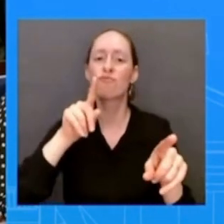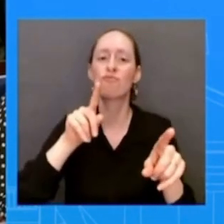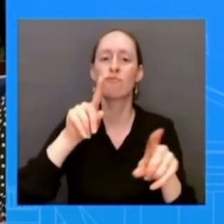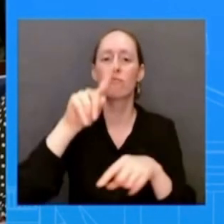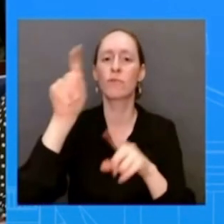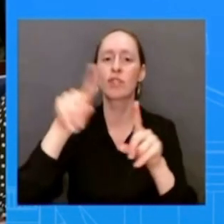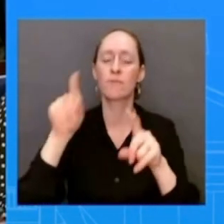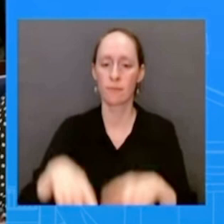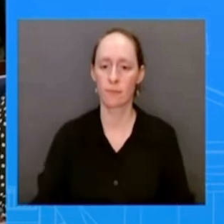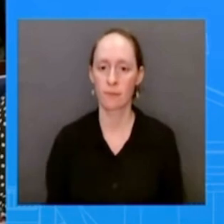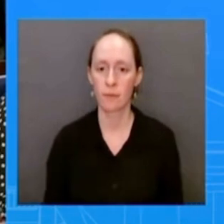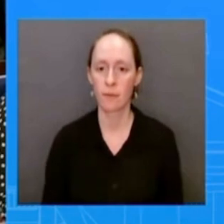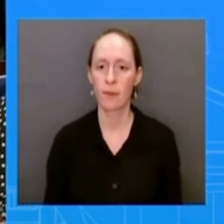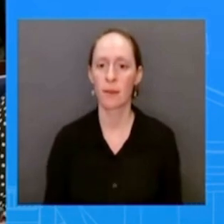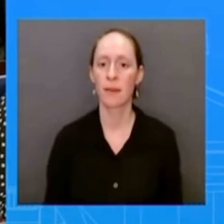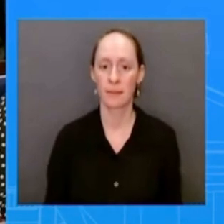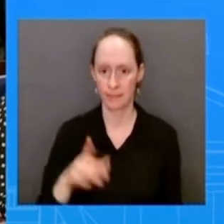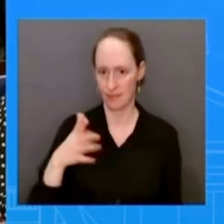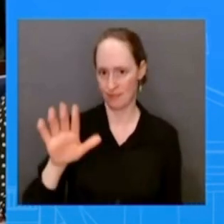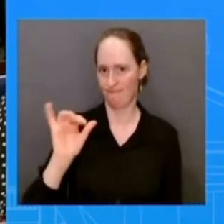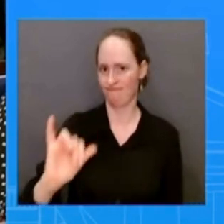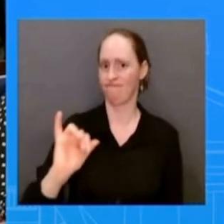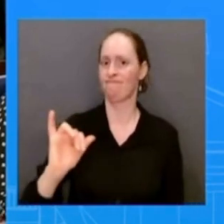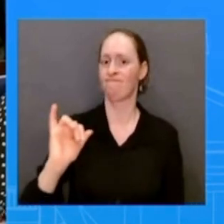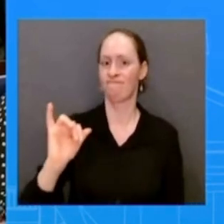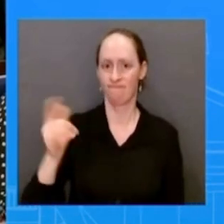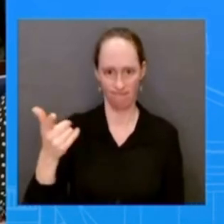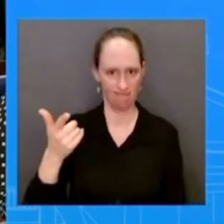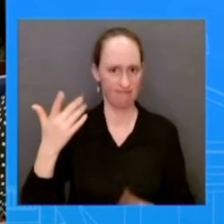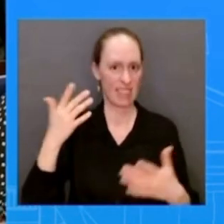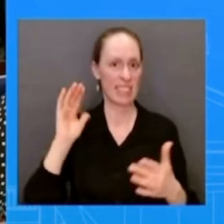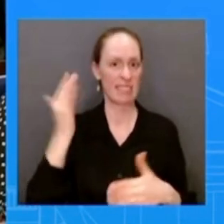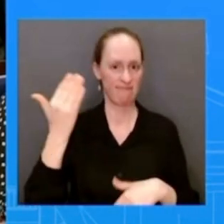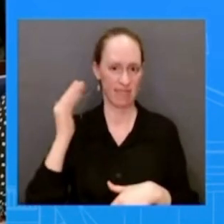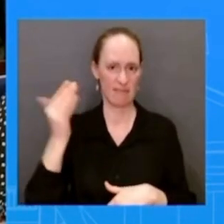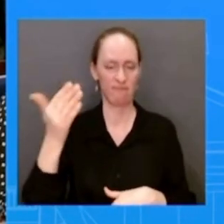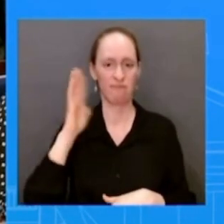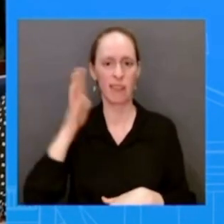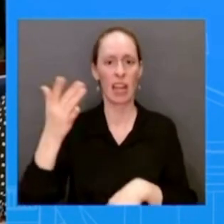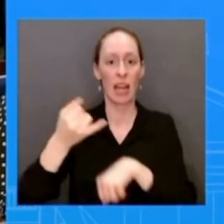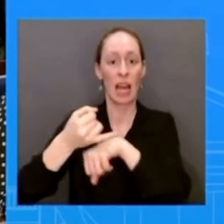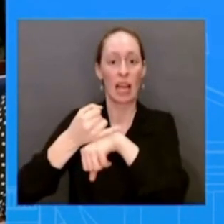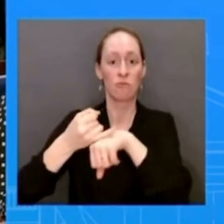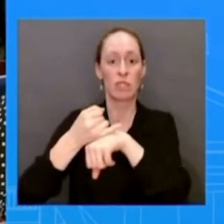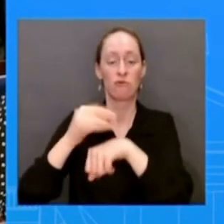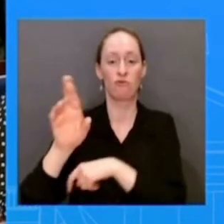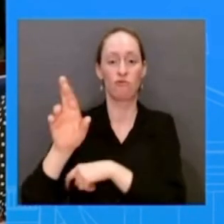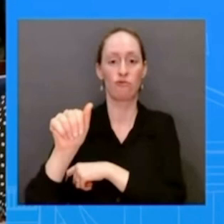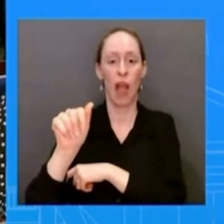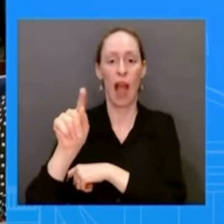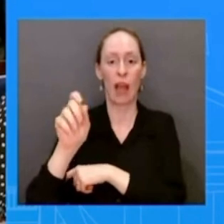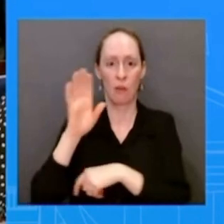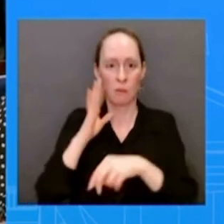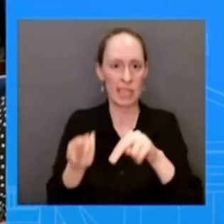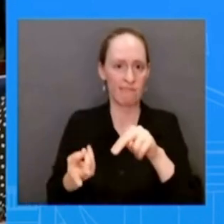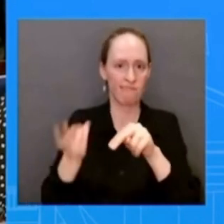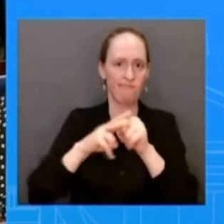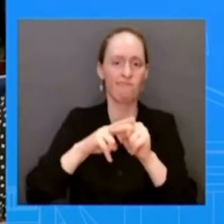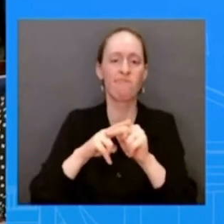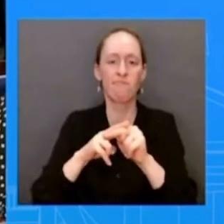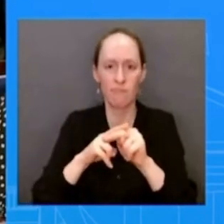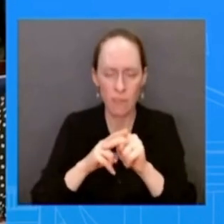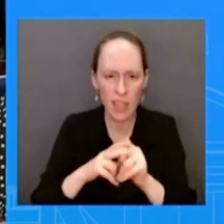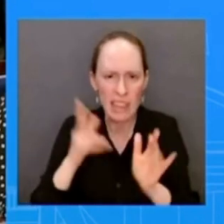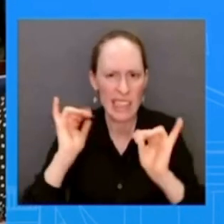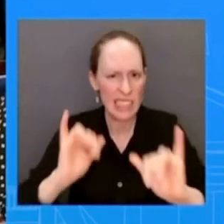questions that were getting about the role that corporate uh profits have played in fueling inflation and whether that is uh you know an